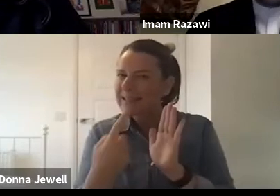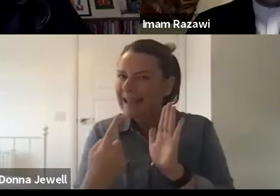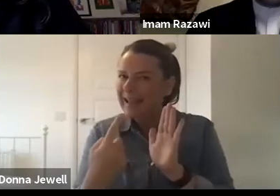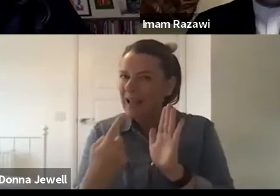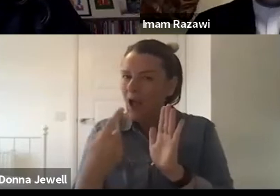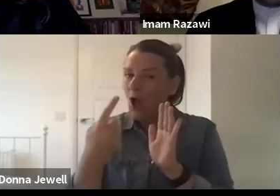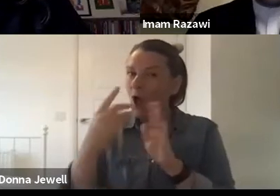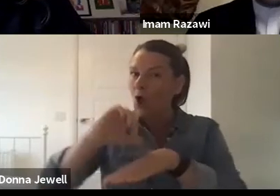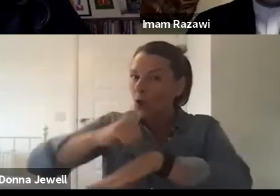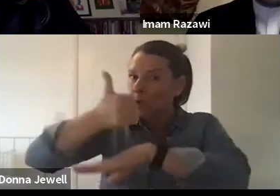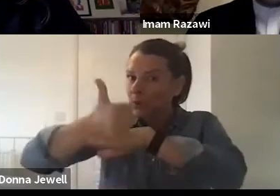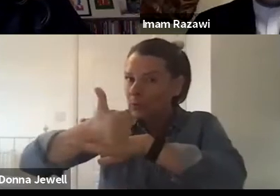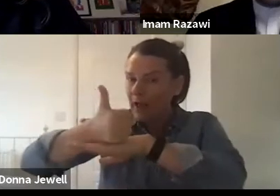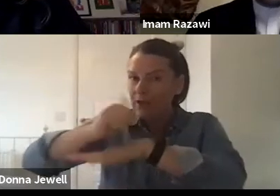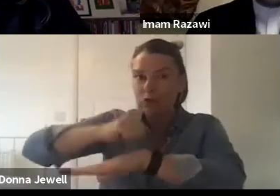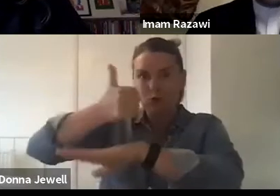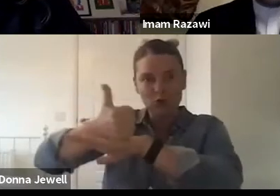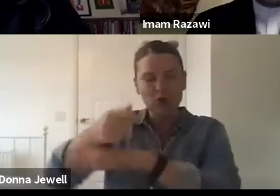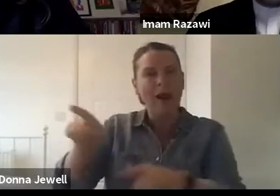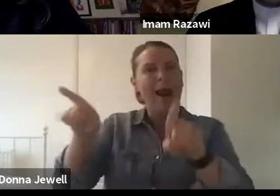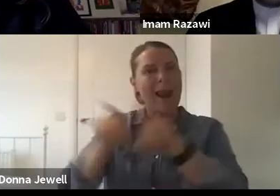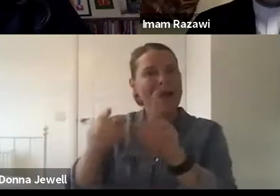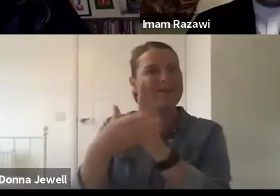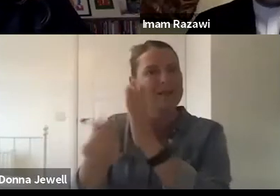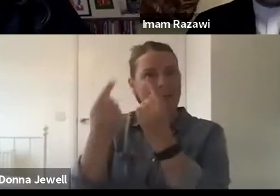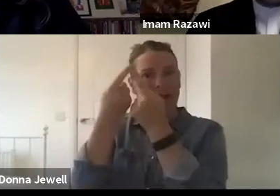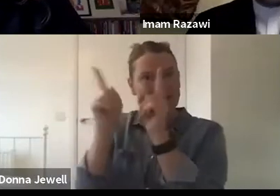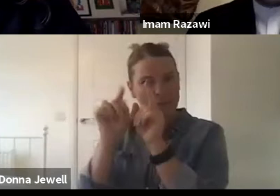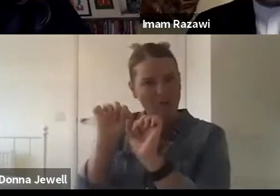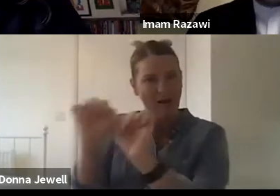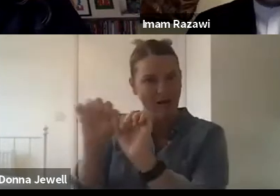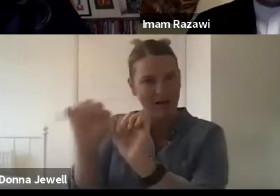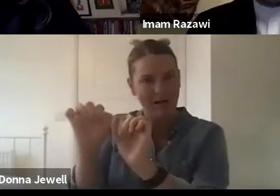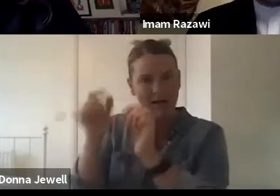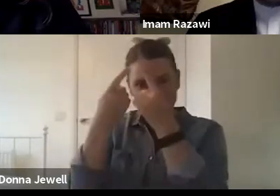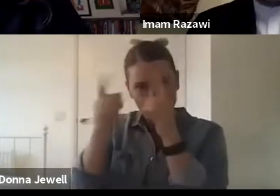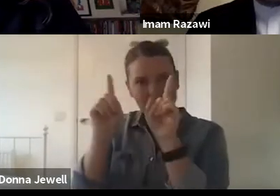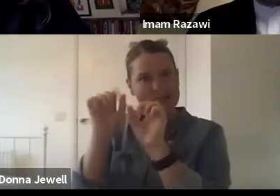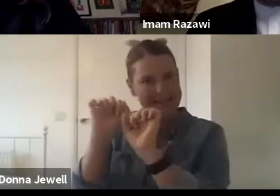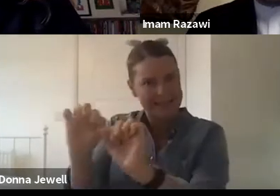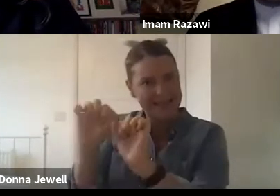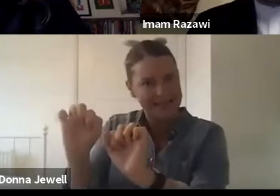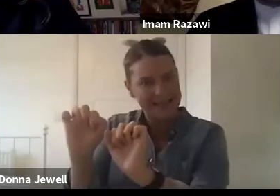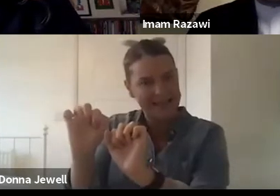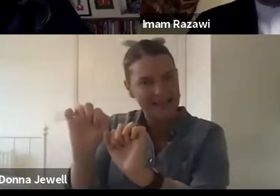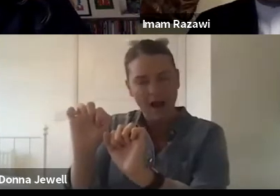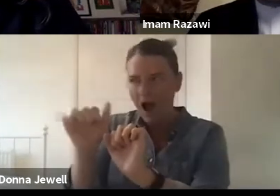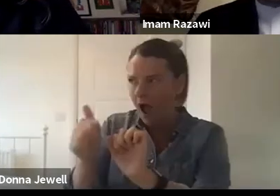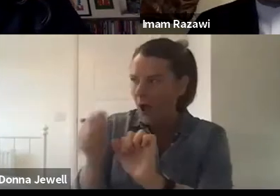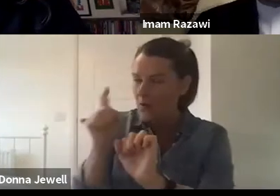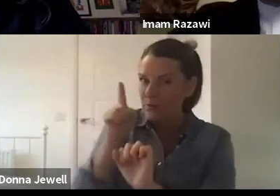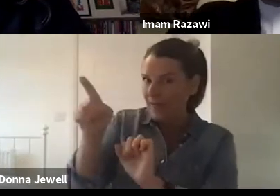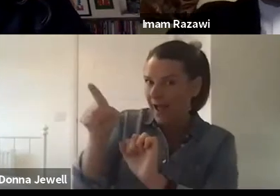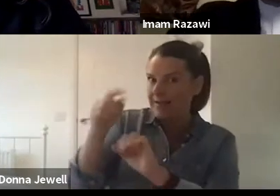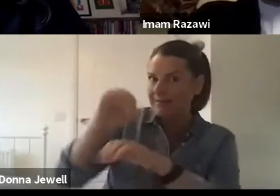than universities in a city? How do these institutions benefit or how do they help us address